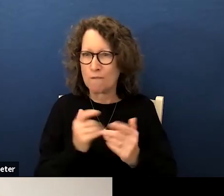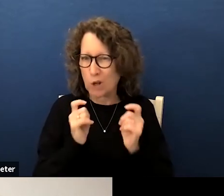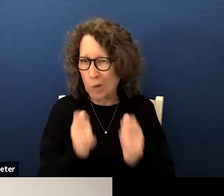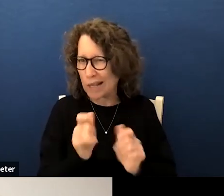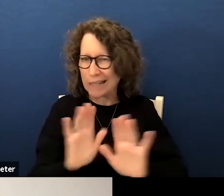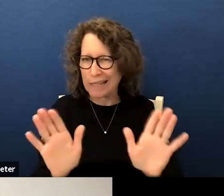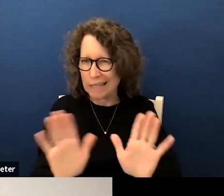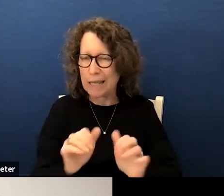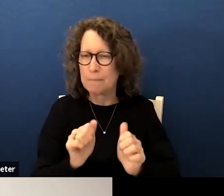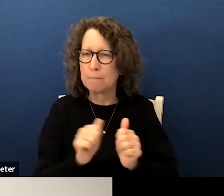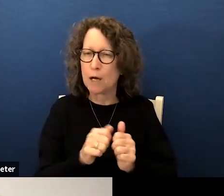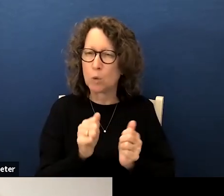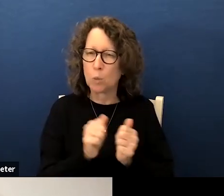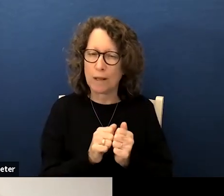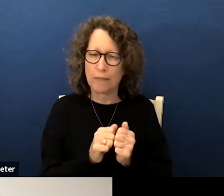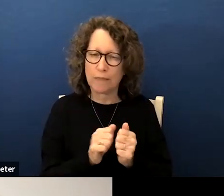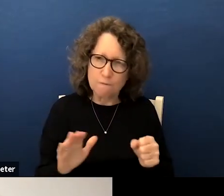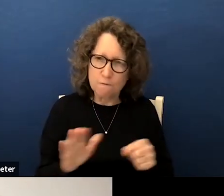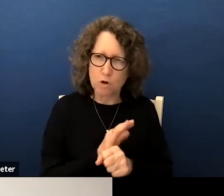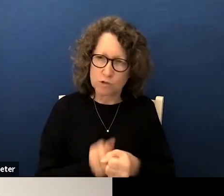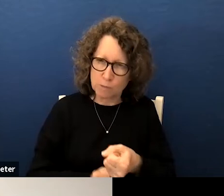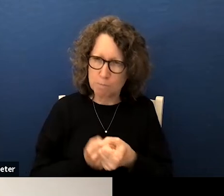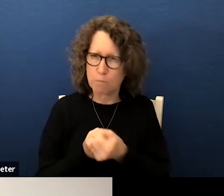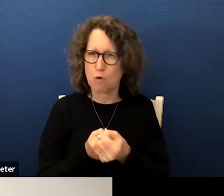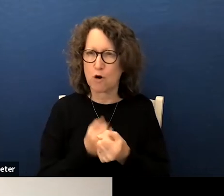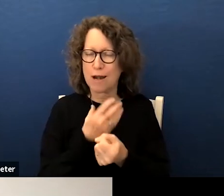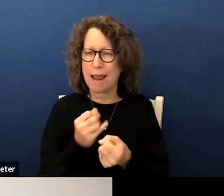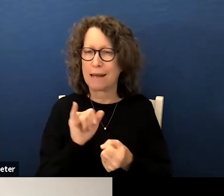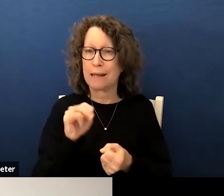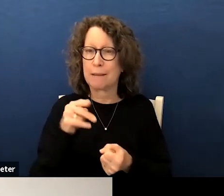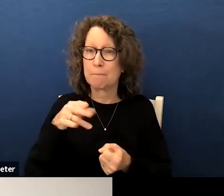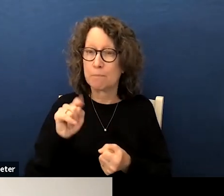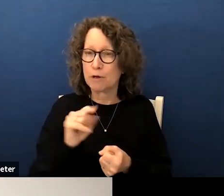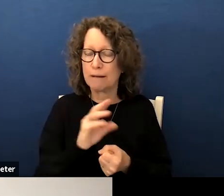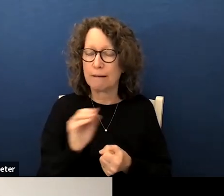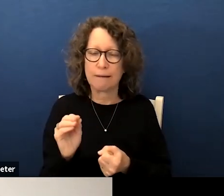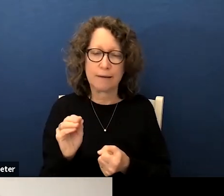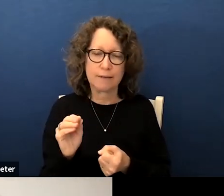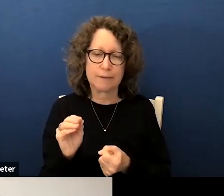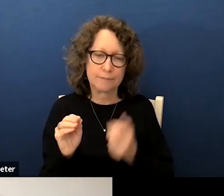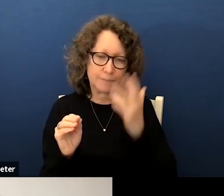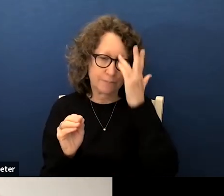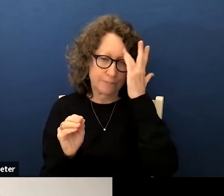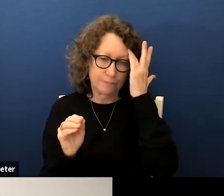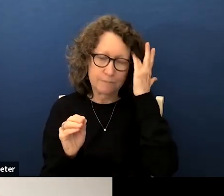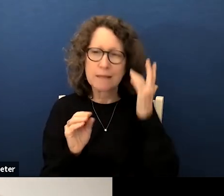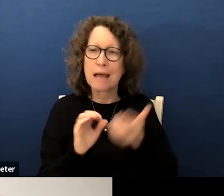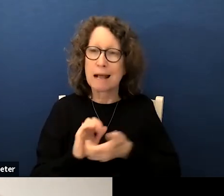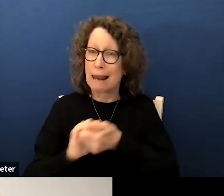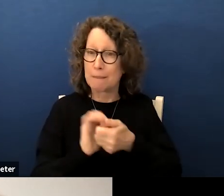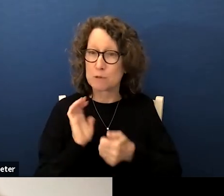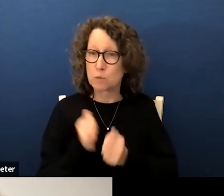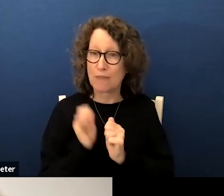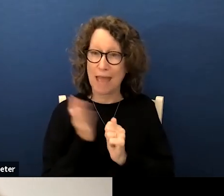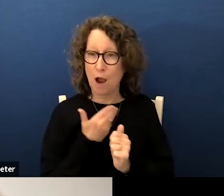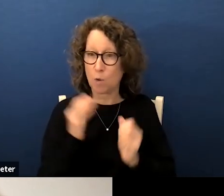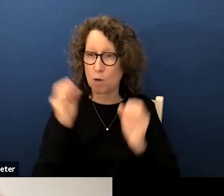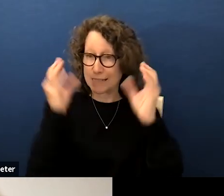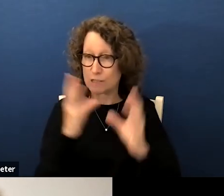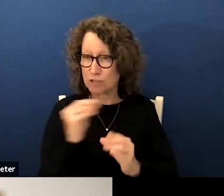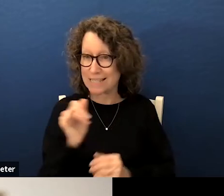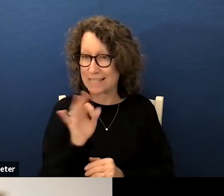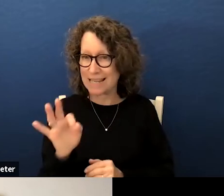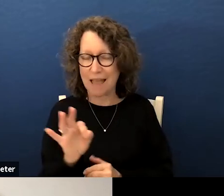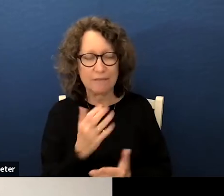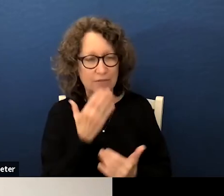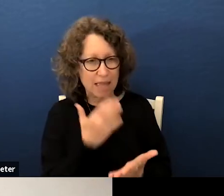rather with the with the full support and input and um collaboration of our teachers and staff thank you